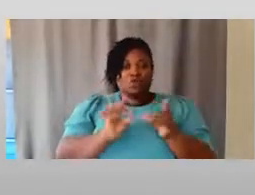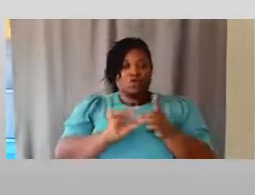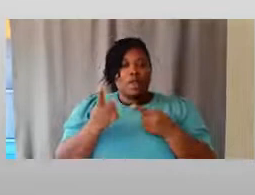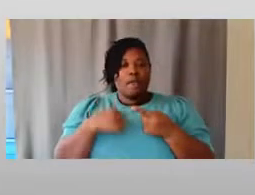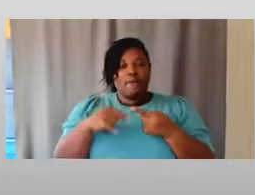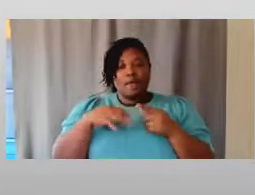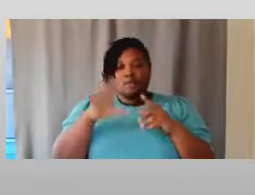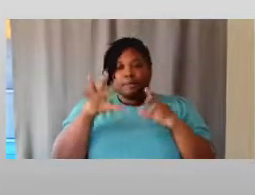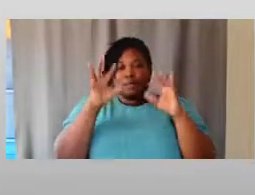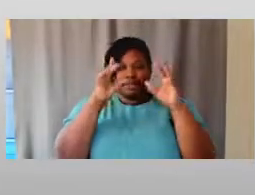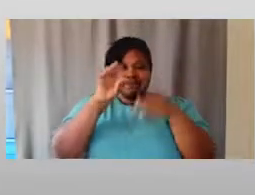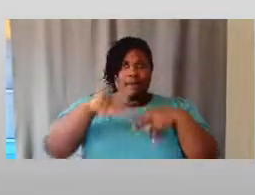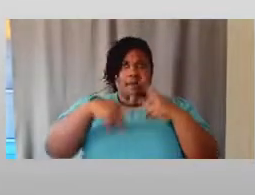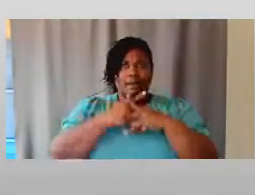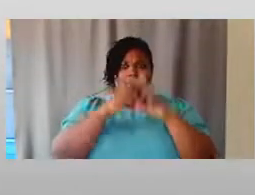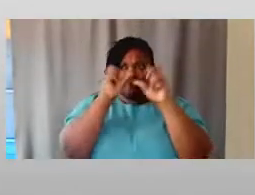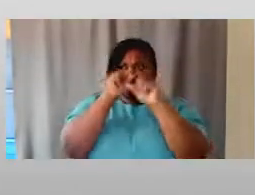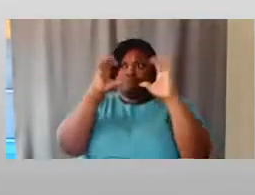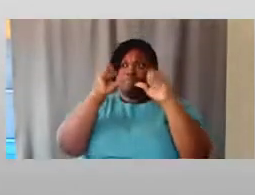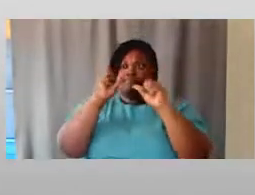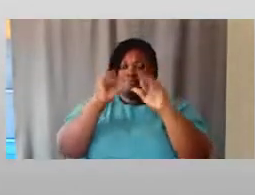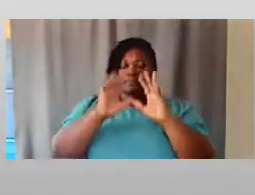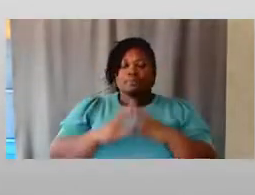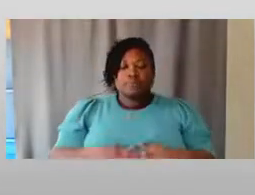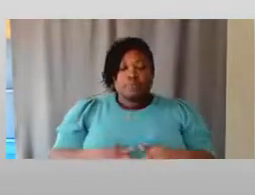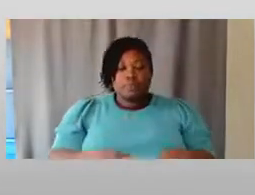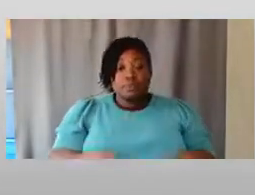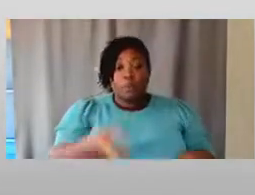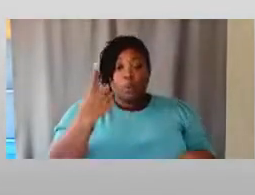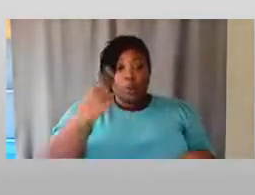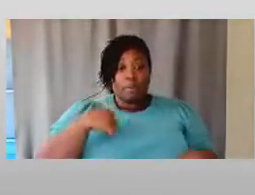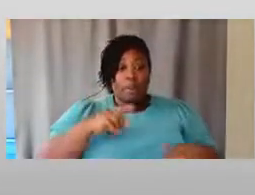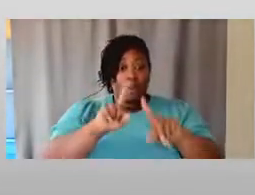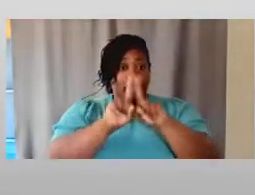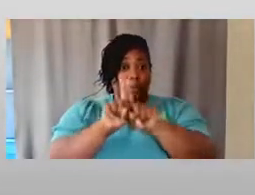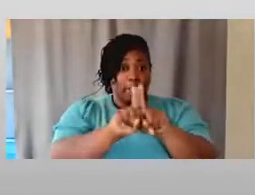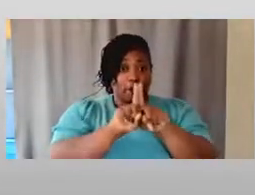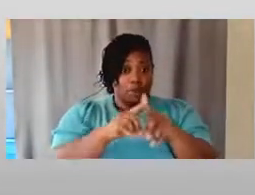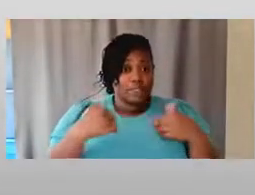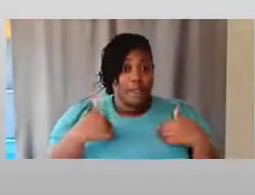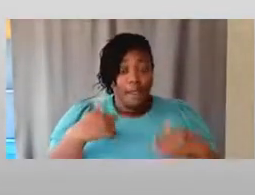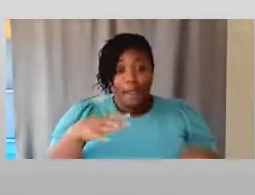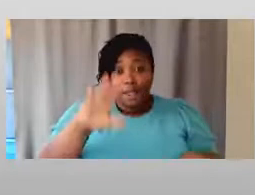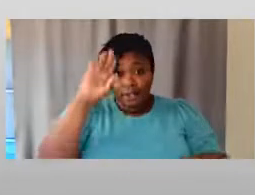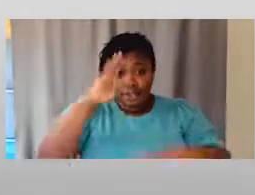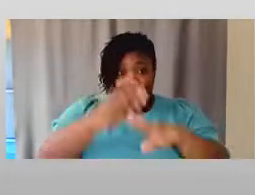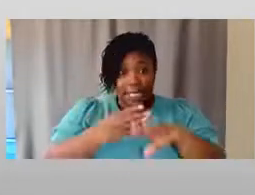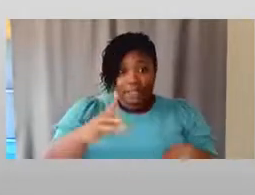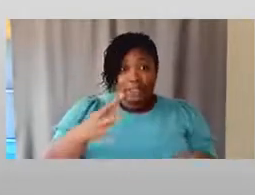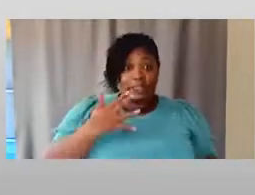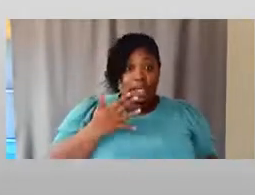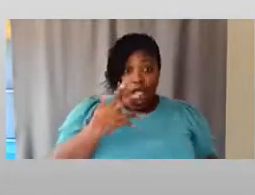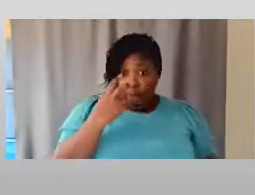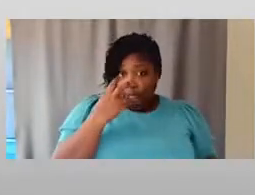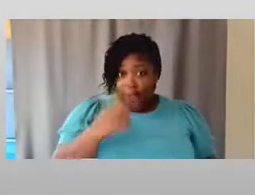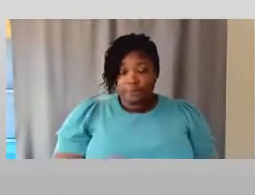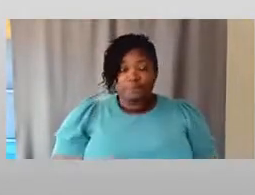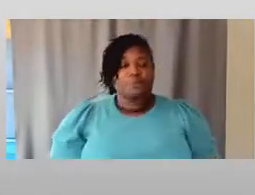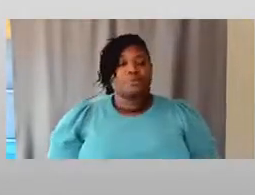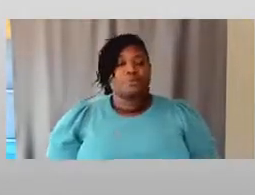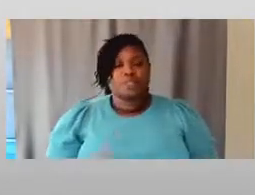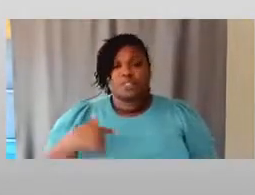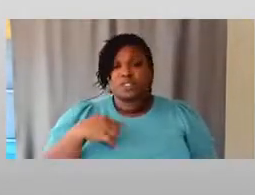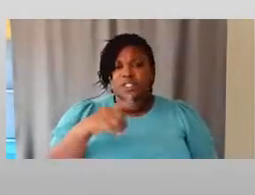opened my eyes to this. One of my faculty sort of mentors had a son who was colorblind and he was in first grade kindergarten